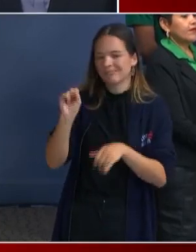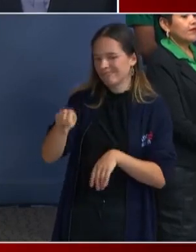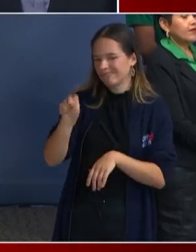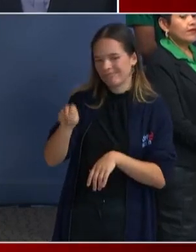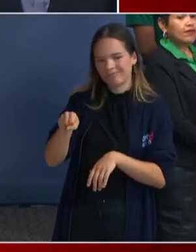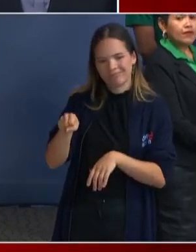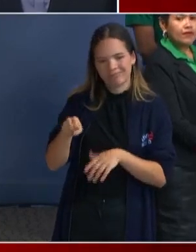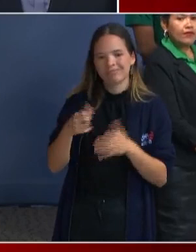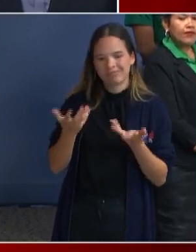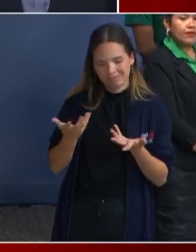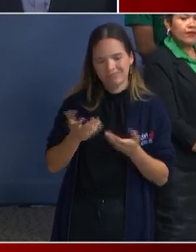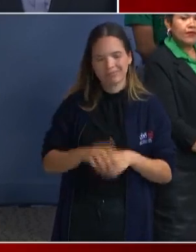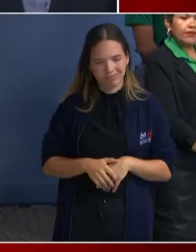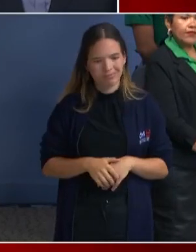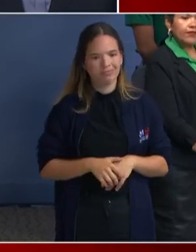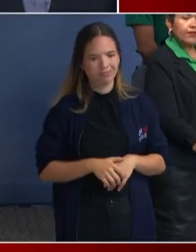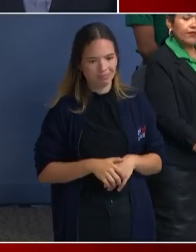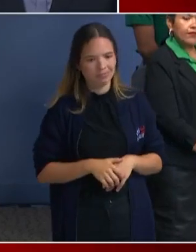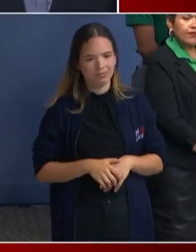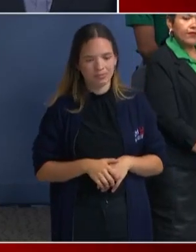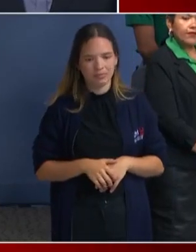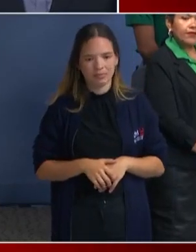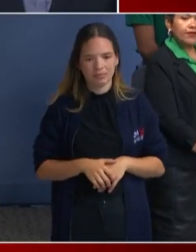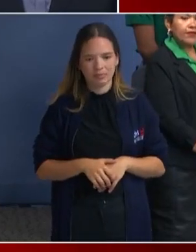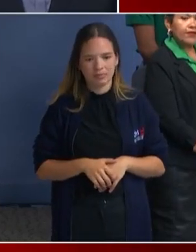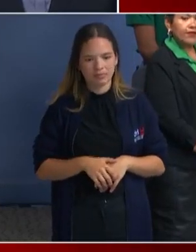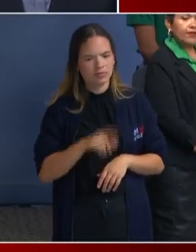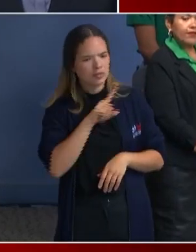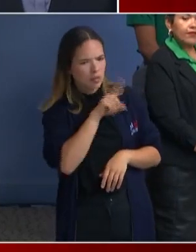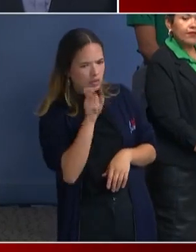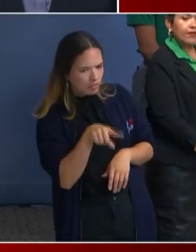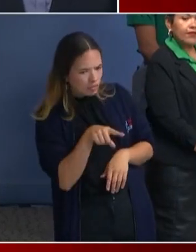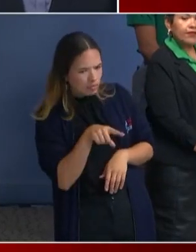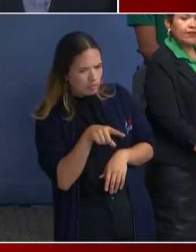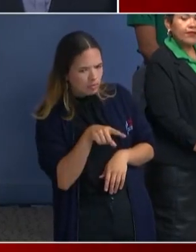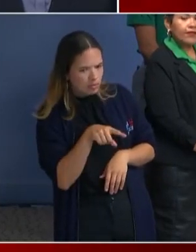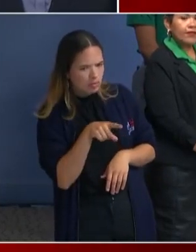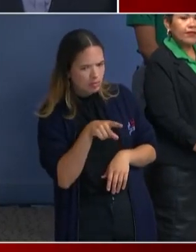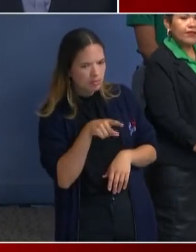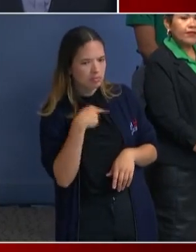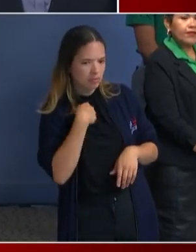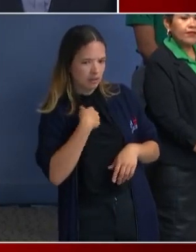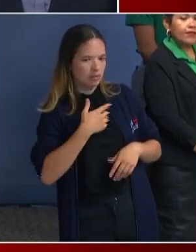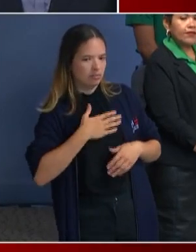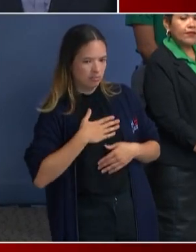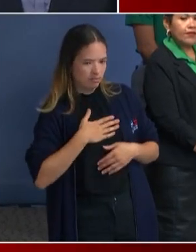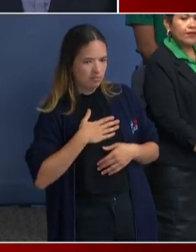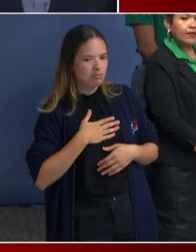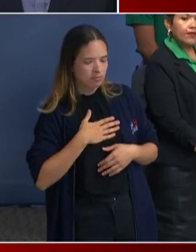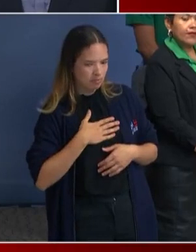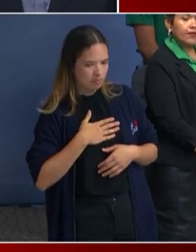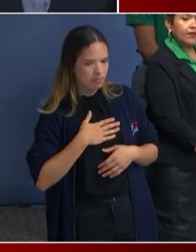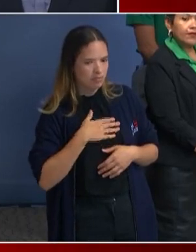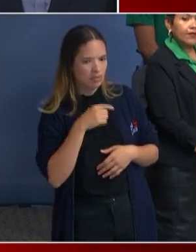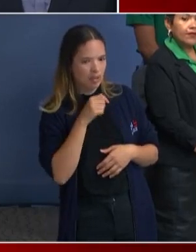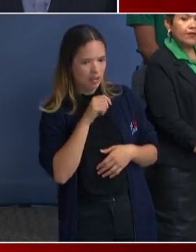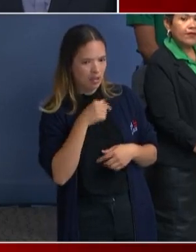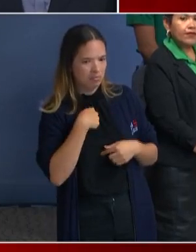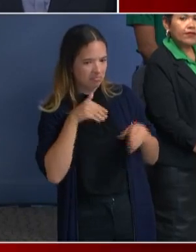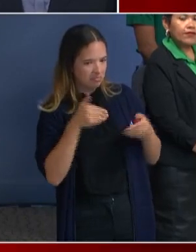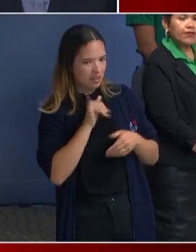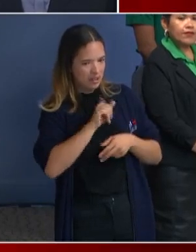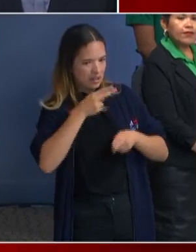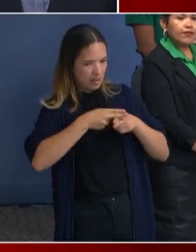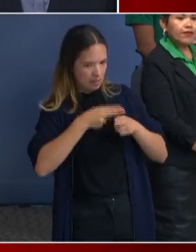Anybody else who hasn't asked the question? Yes. Hi. you just introduce yourself, please? Yeah, absolutely. Amanda Michelle Gomez, WAMU